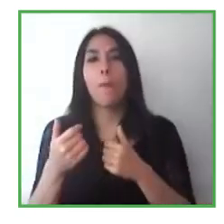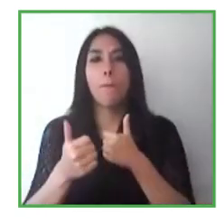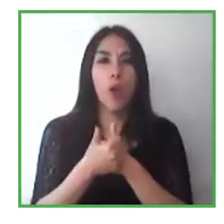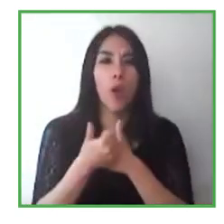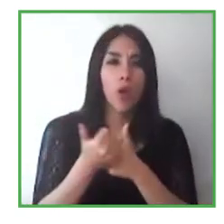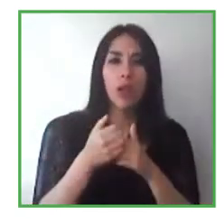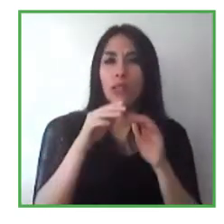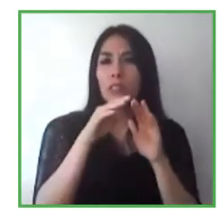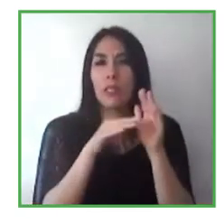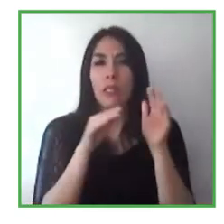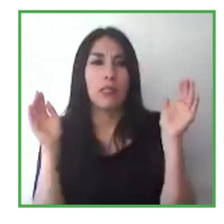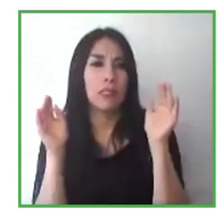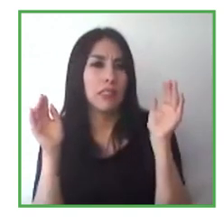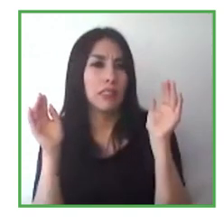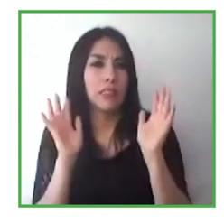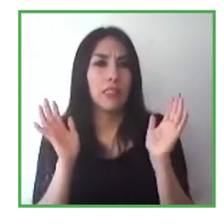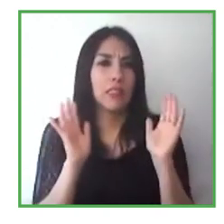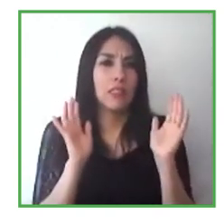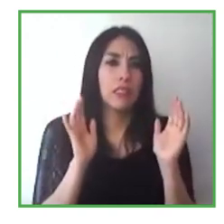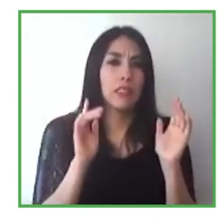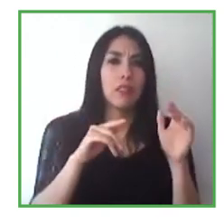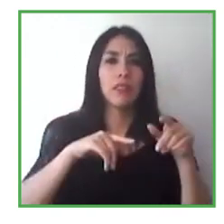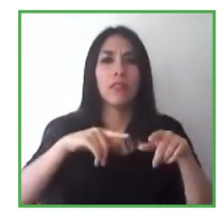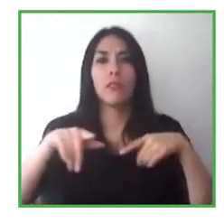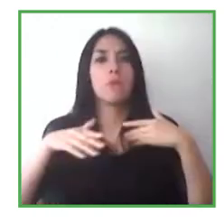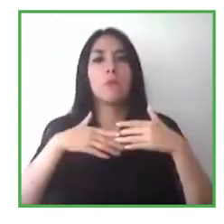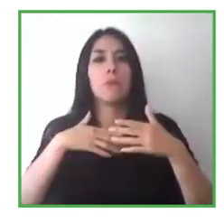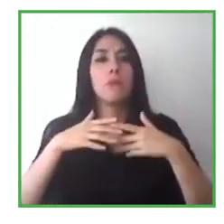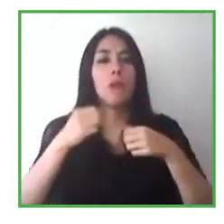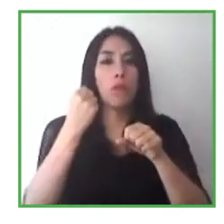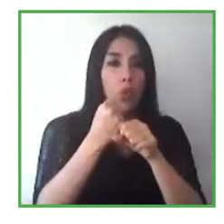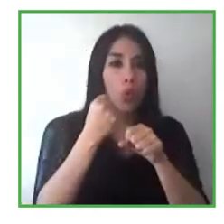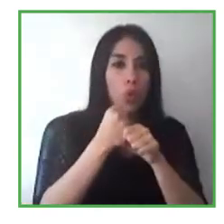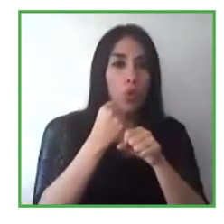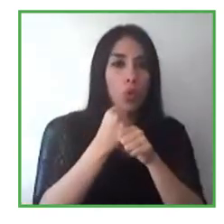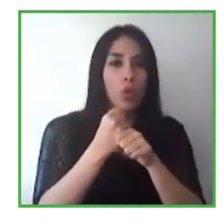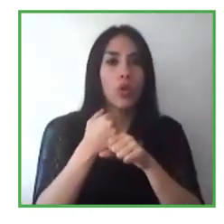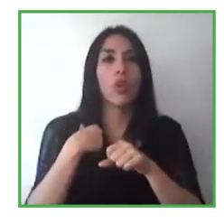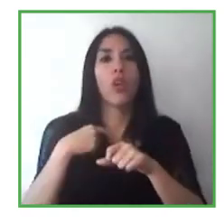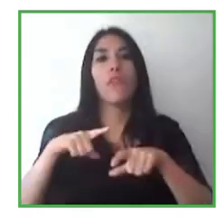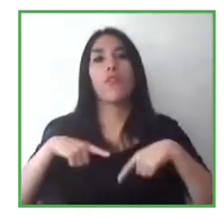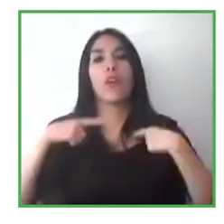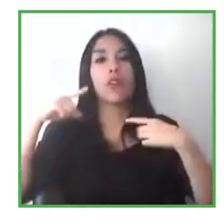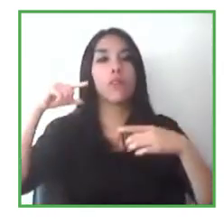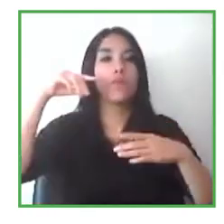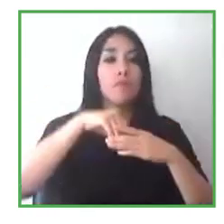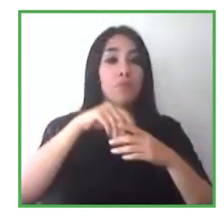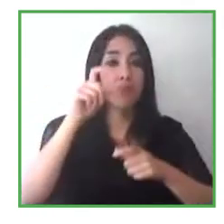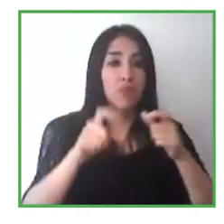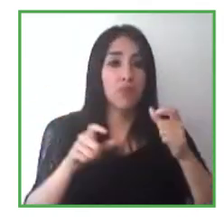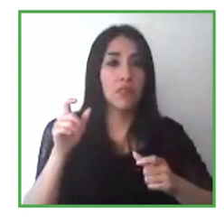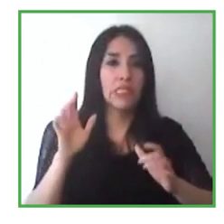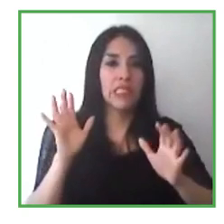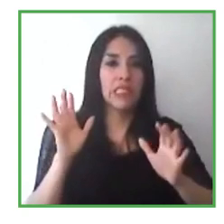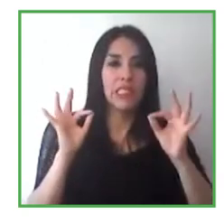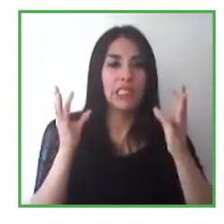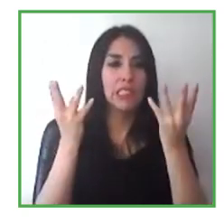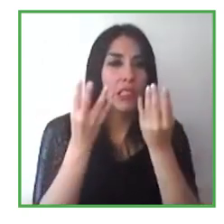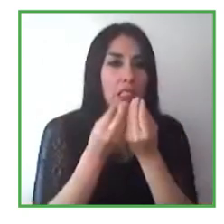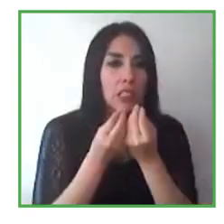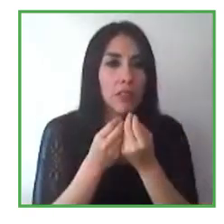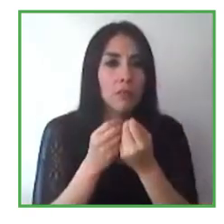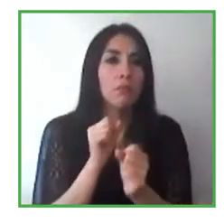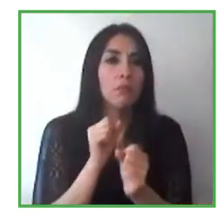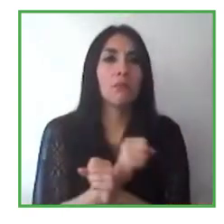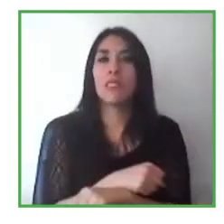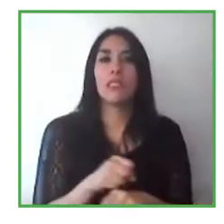60 square meters, for example, and who are not able to work from their place. I am well equipped and I can work